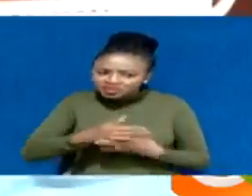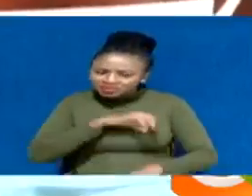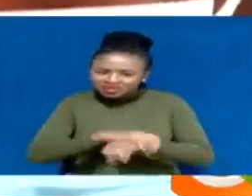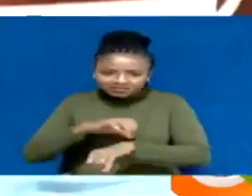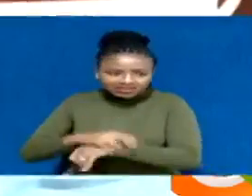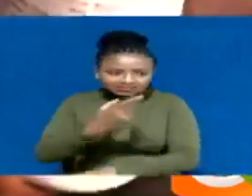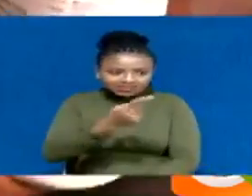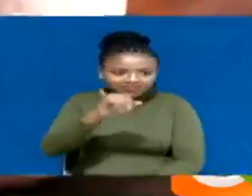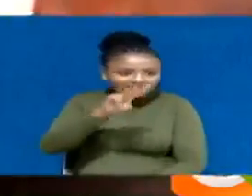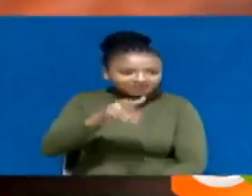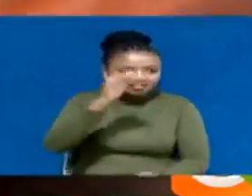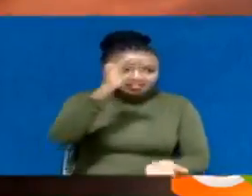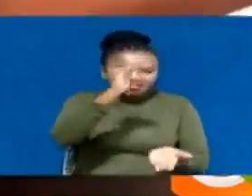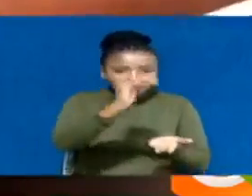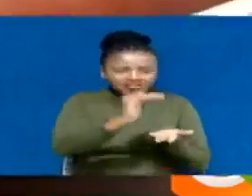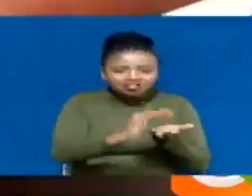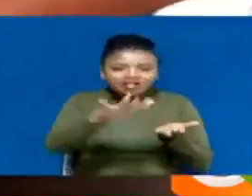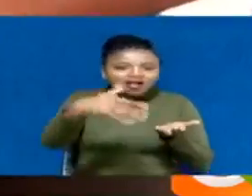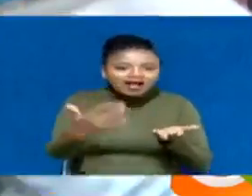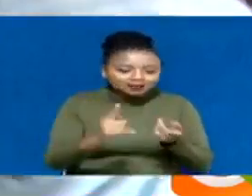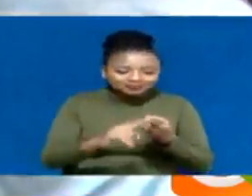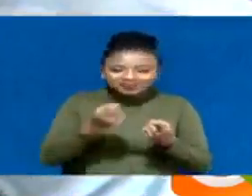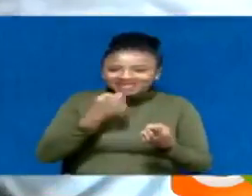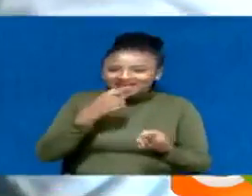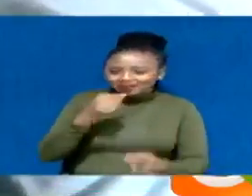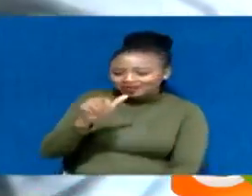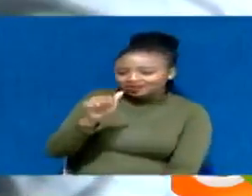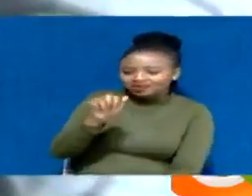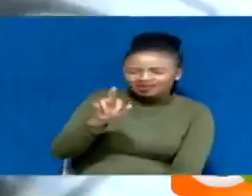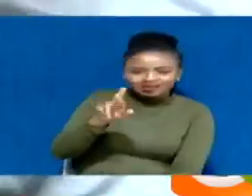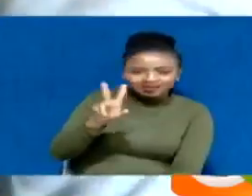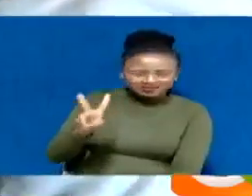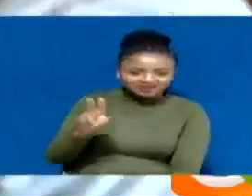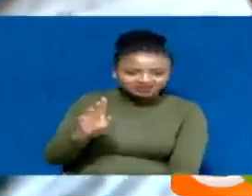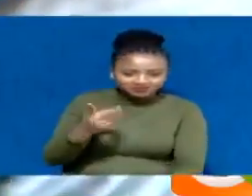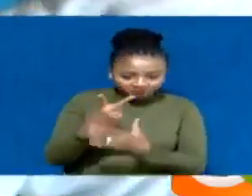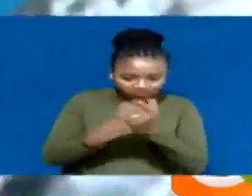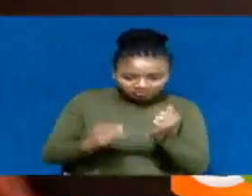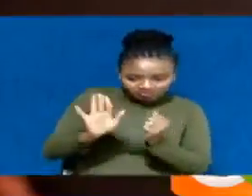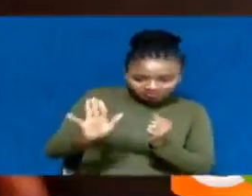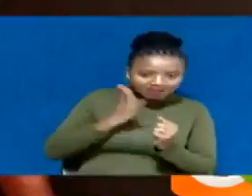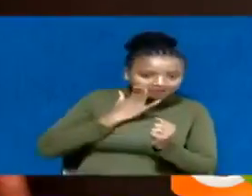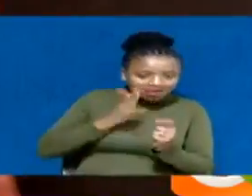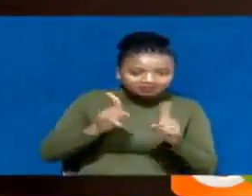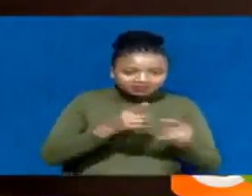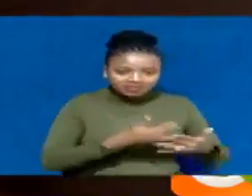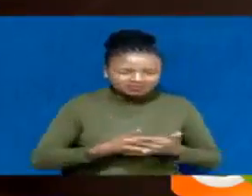five percent through medication known as antiretroviral therapy to both the mother and child.